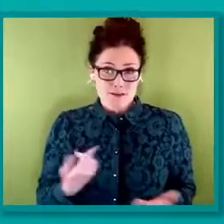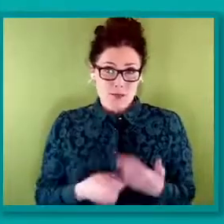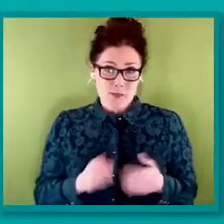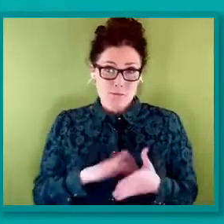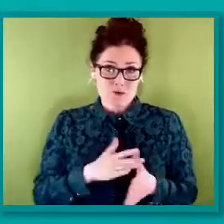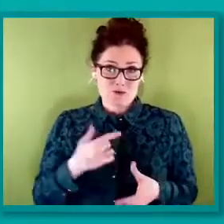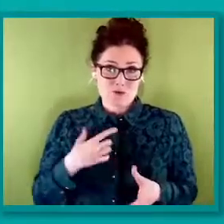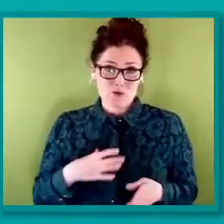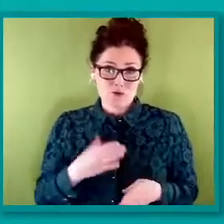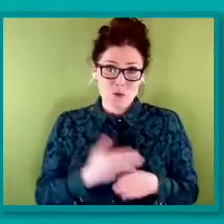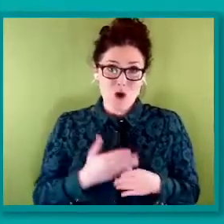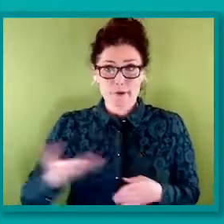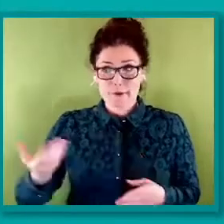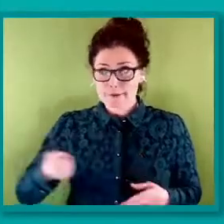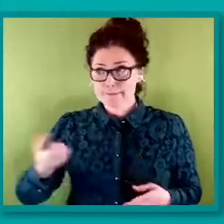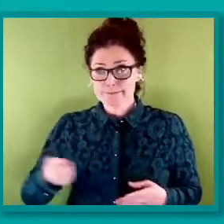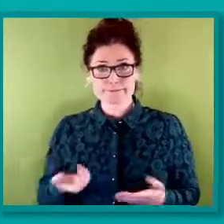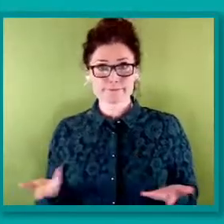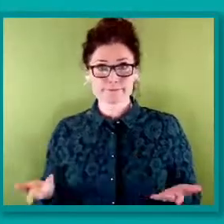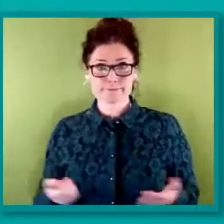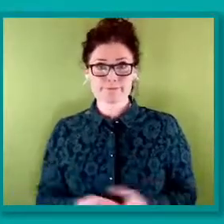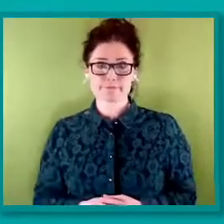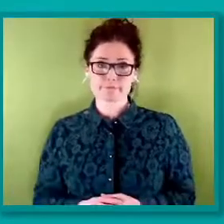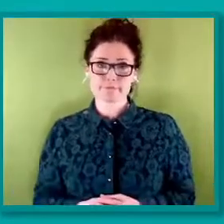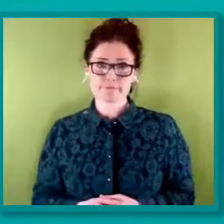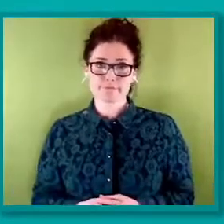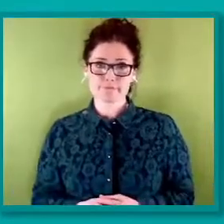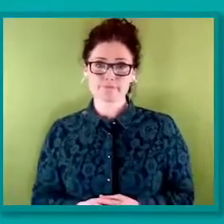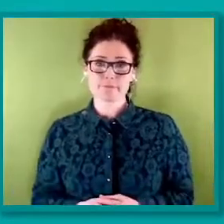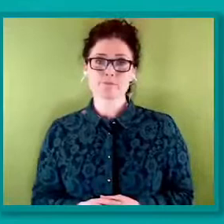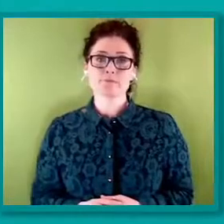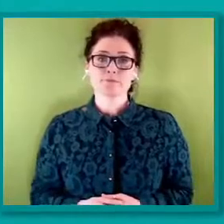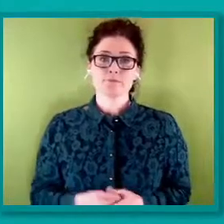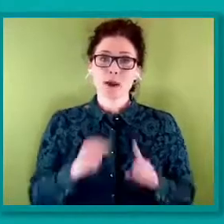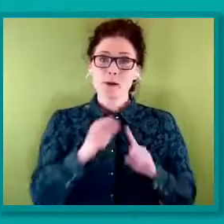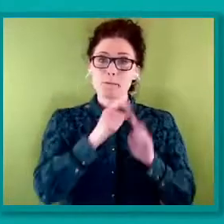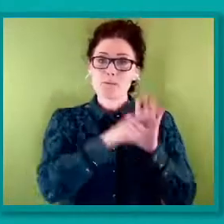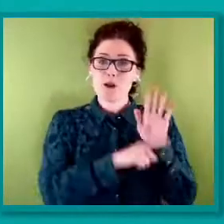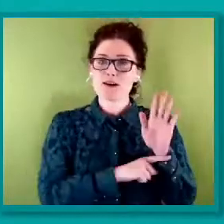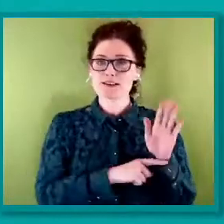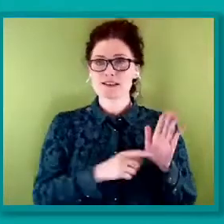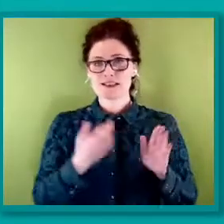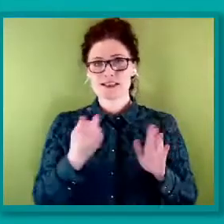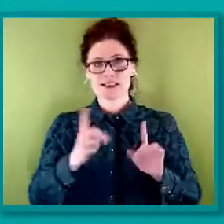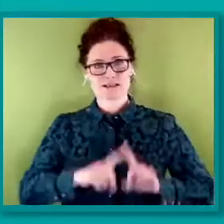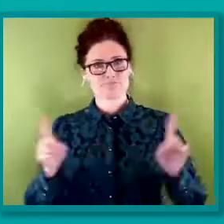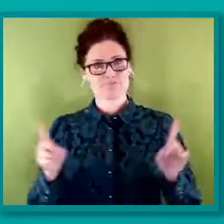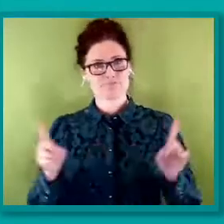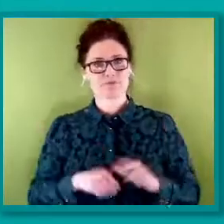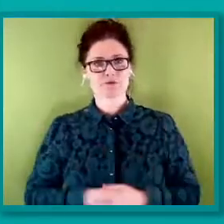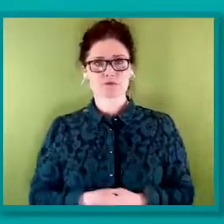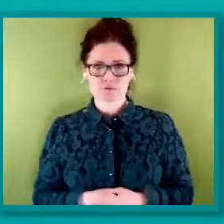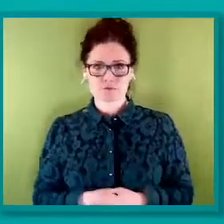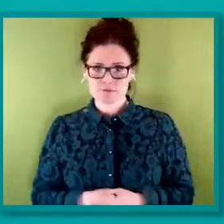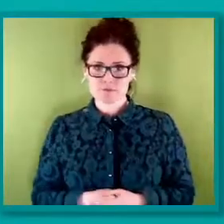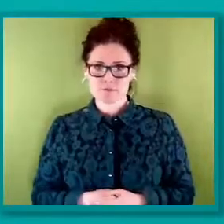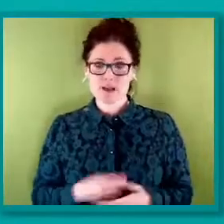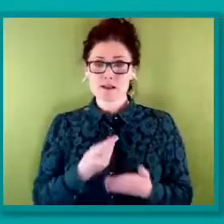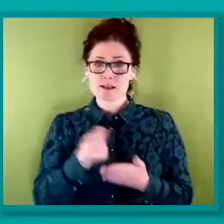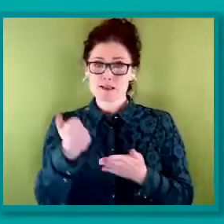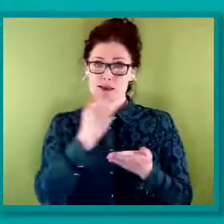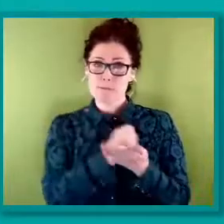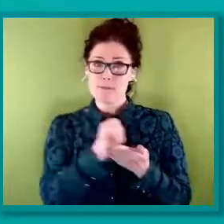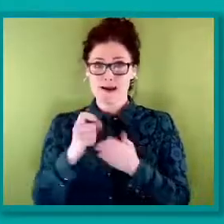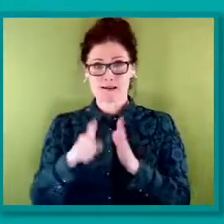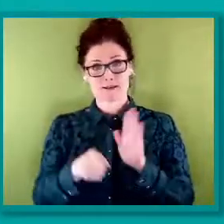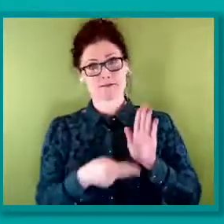organisations' policies are often inconsistent. Some banks allow you to present a deed poll and be recorded with a gender neutral title MOOCs